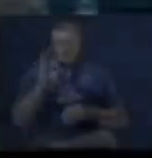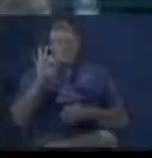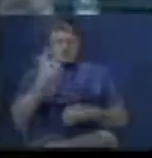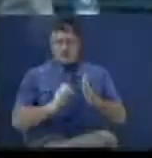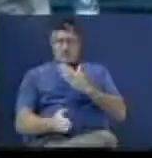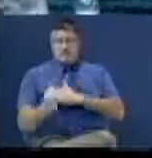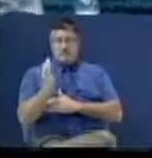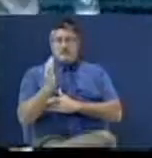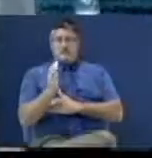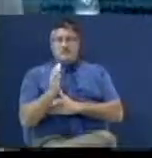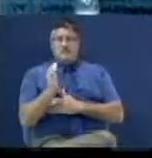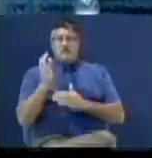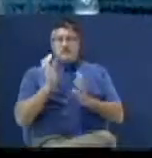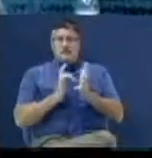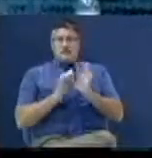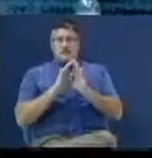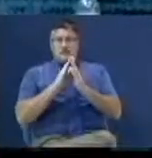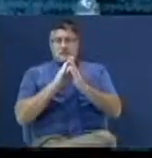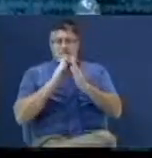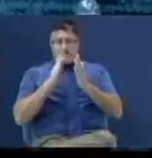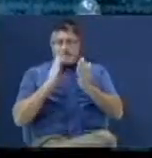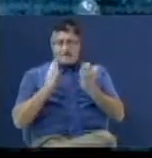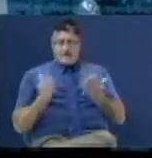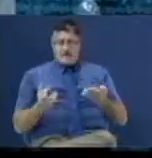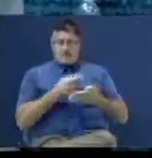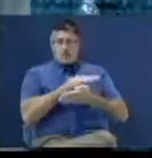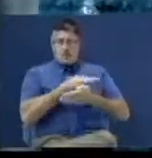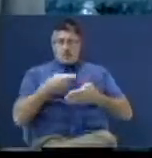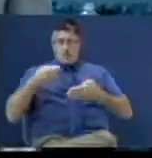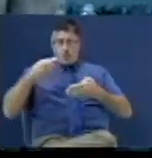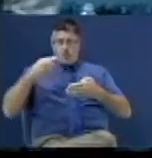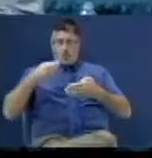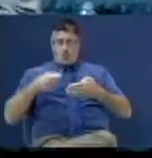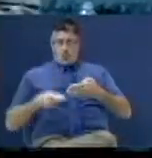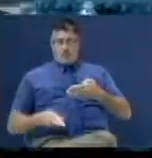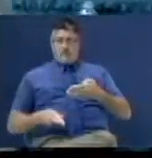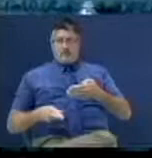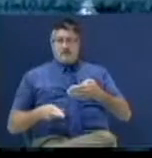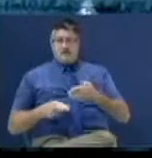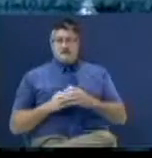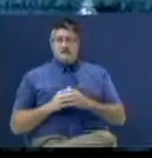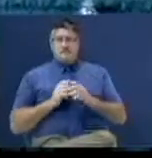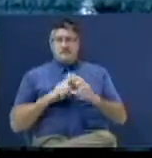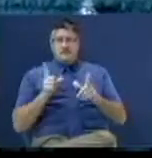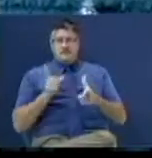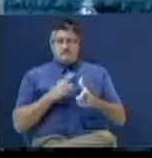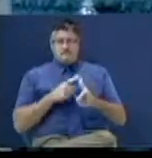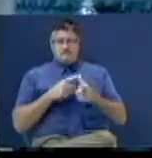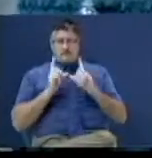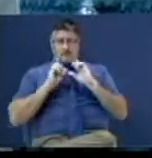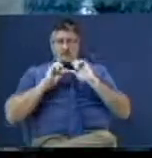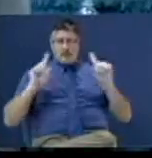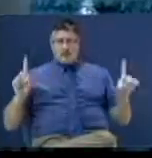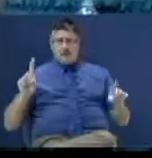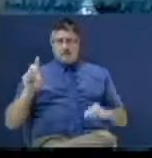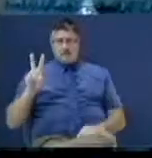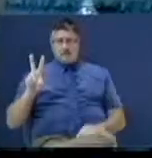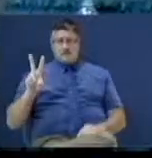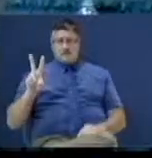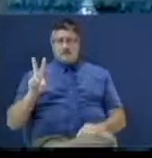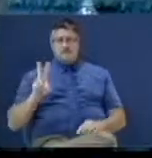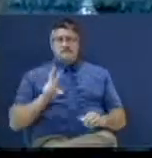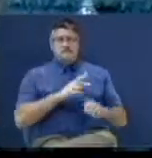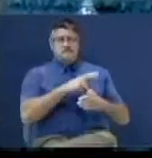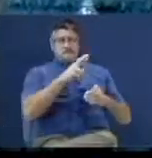Turn to Revelation again. I want to make two announcements. I saved it for right now. Revelation chapter 12